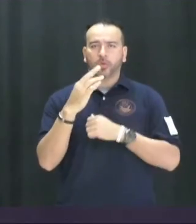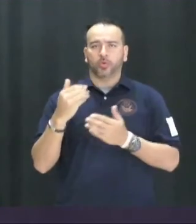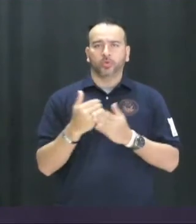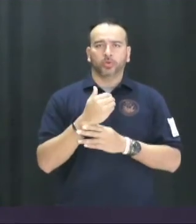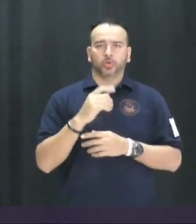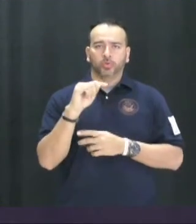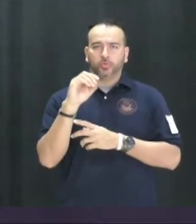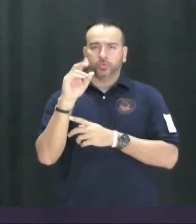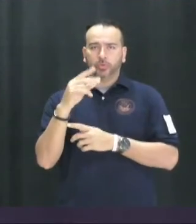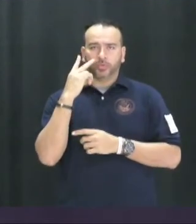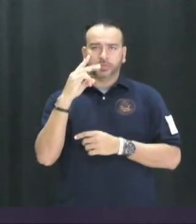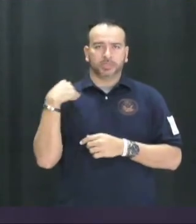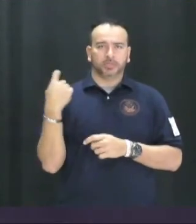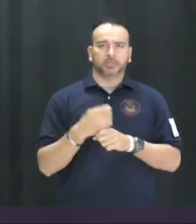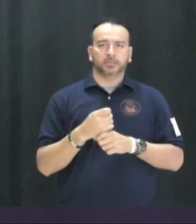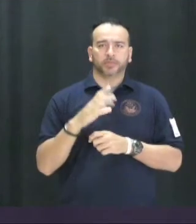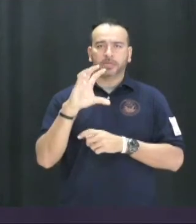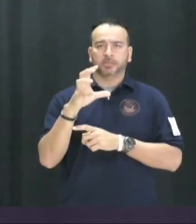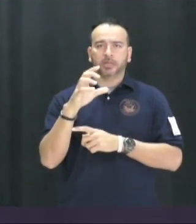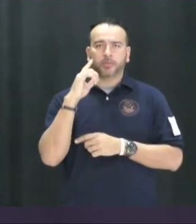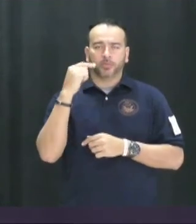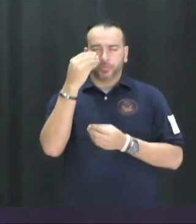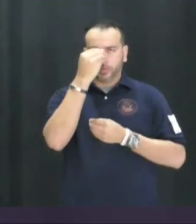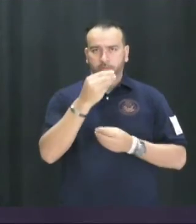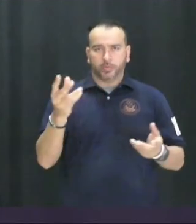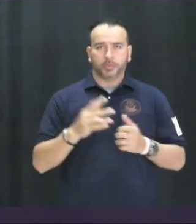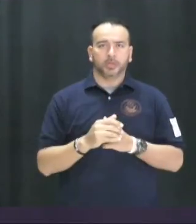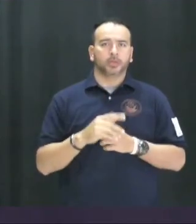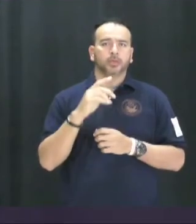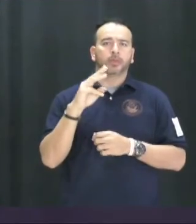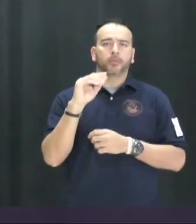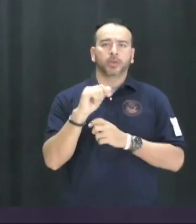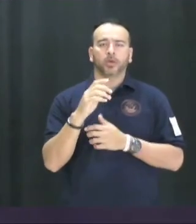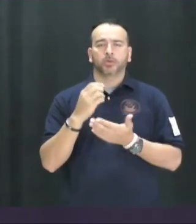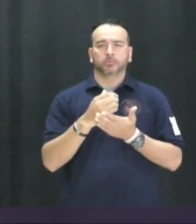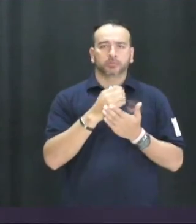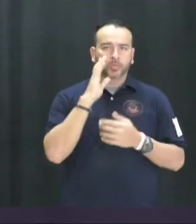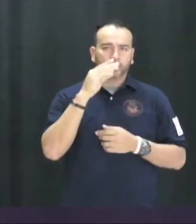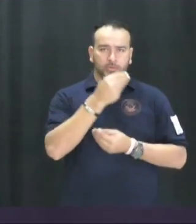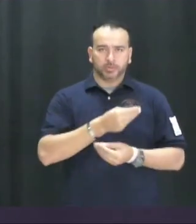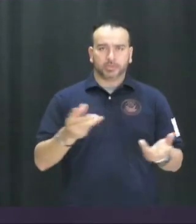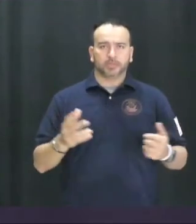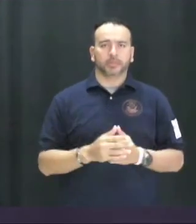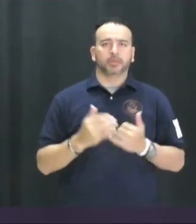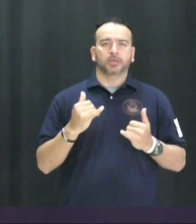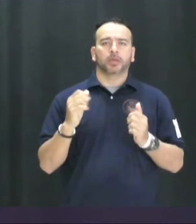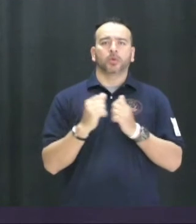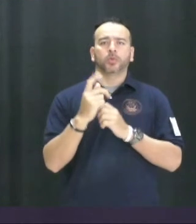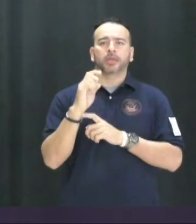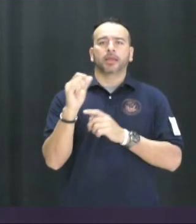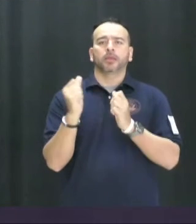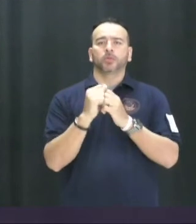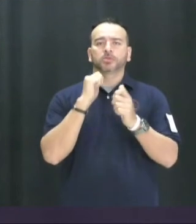Please see the announcement on Spanish Club Canvas page for more details. Milk and cookies will be served. And now to Kylie with